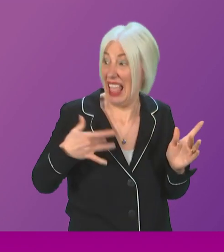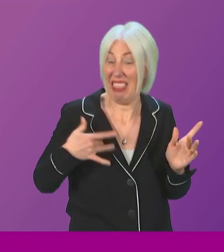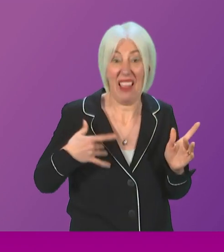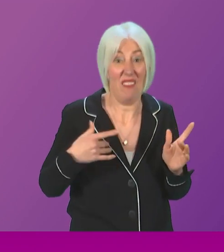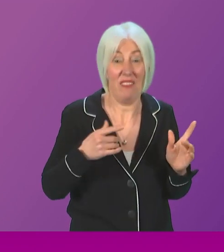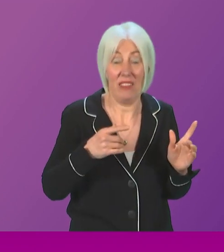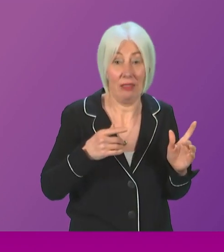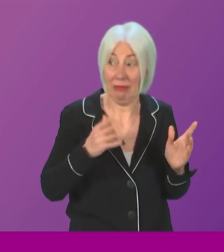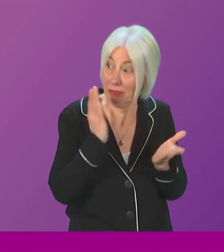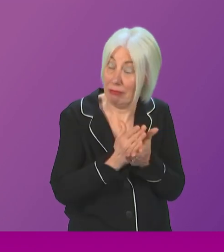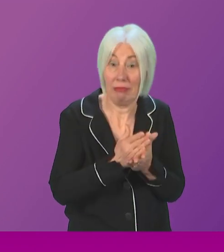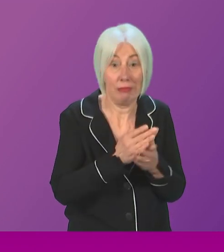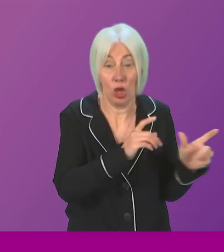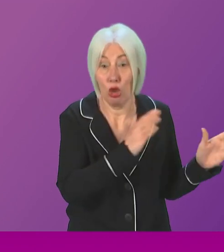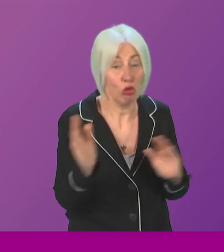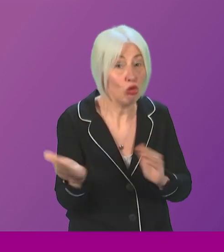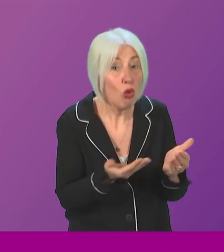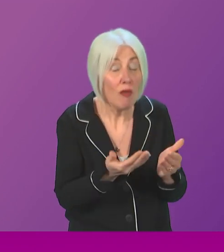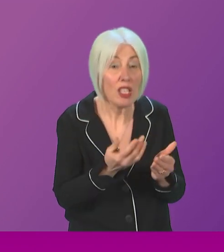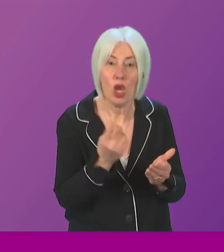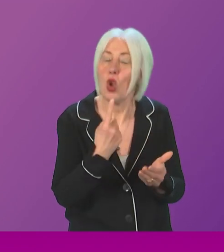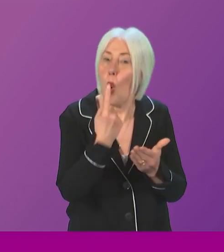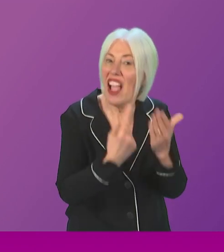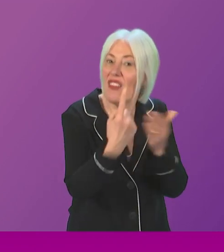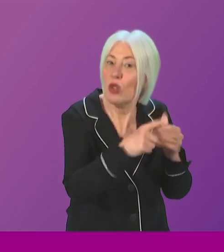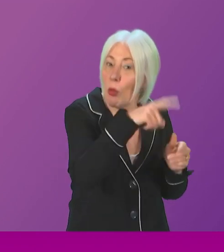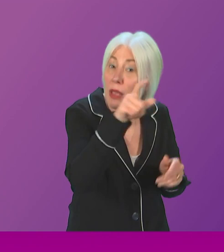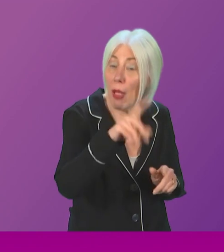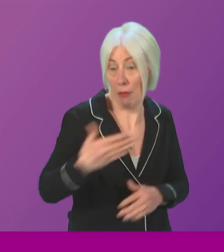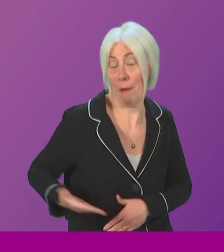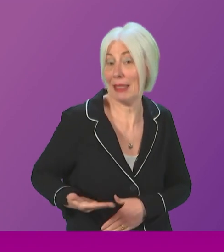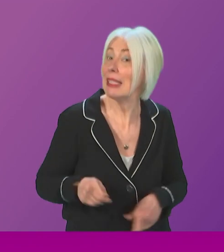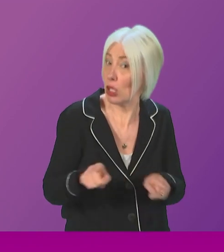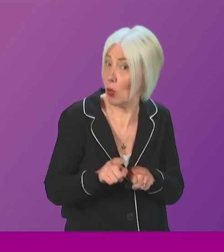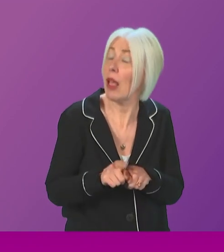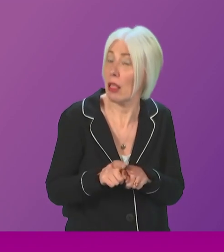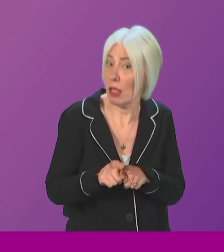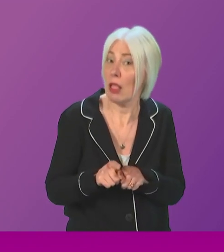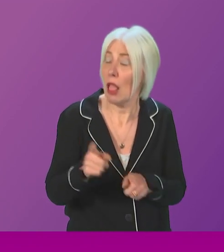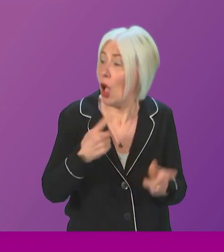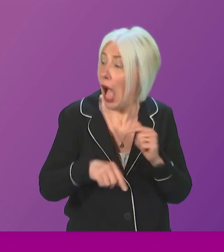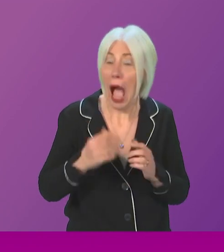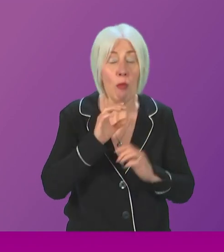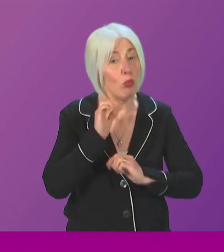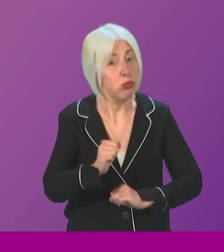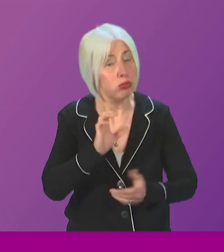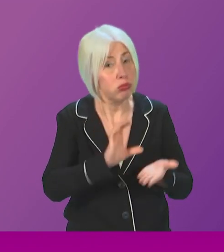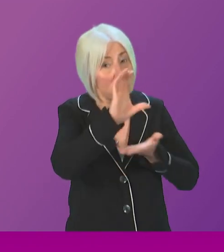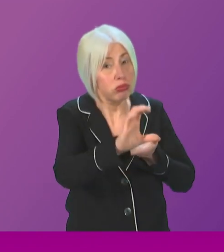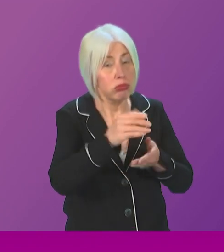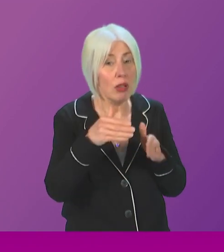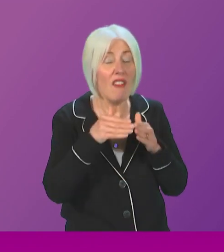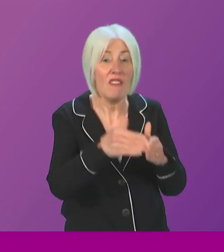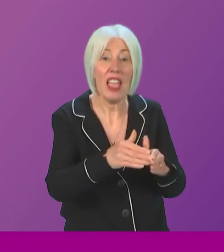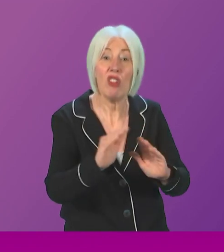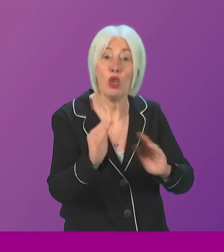not just, of course, individuals, but businesses too. And I'm committed to investing in our ferry services. Indeed, we're